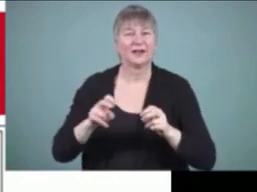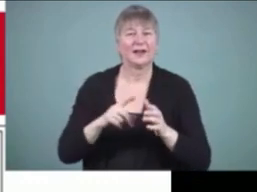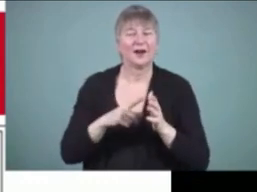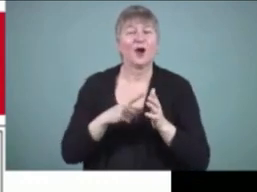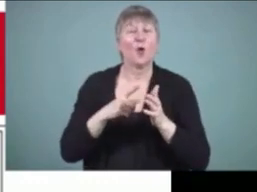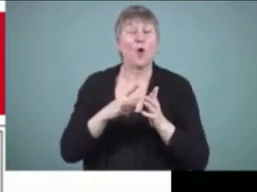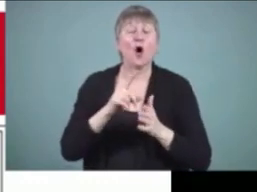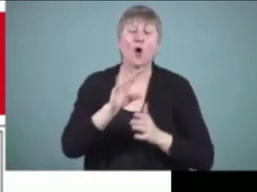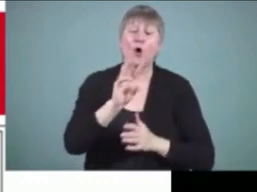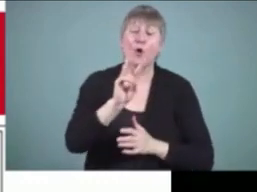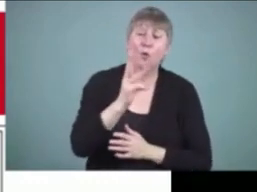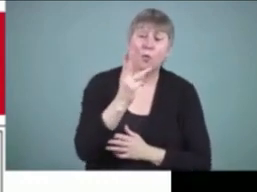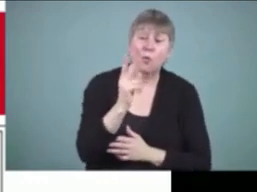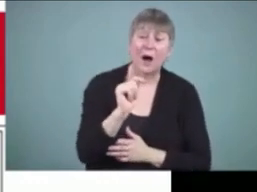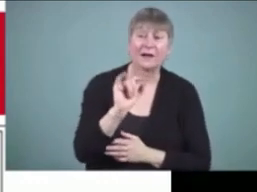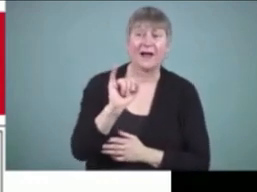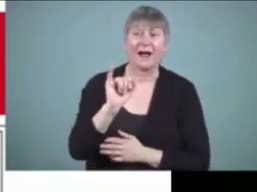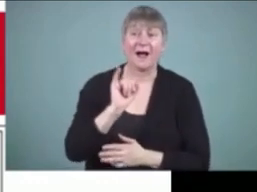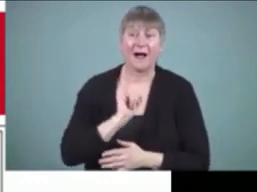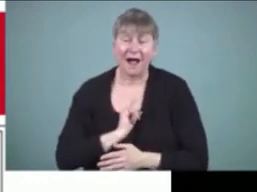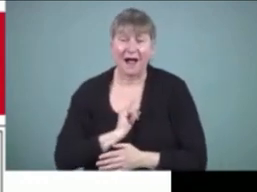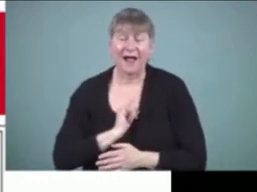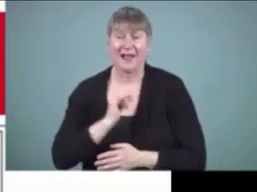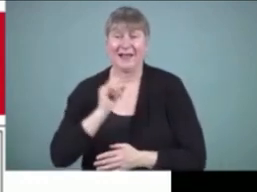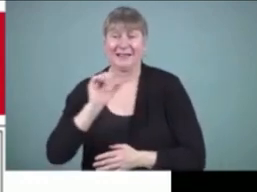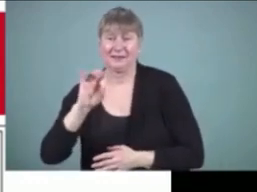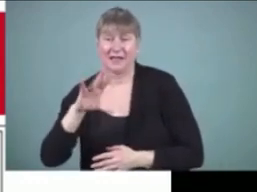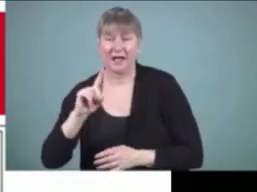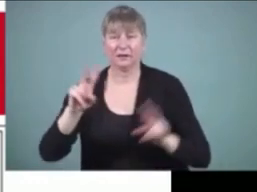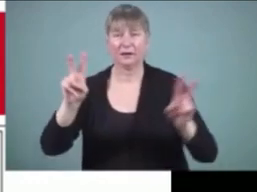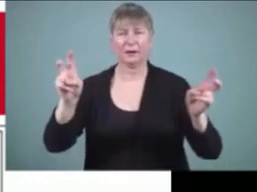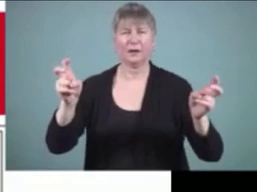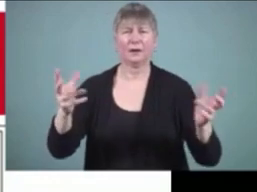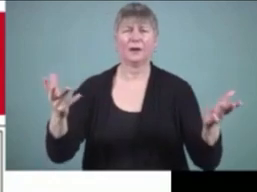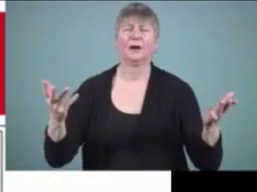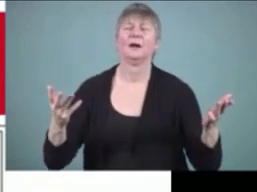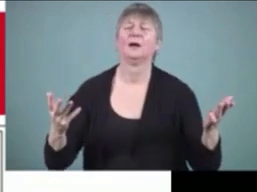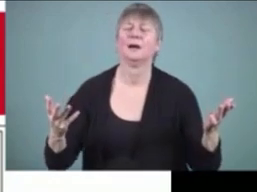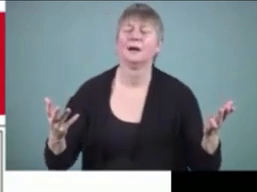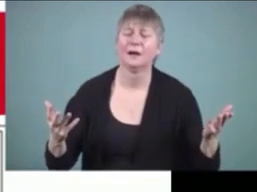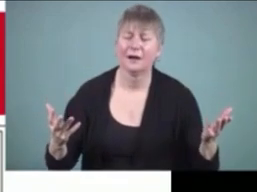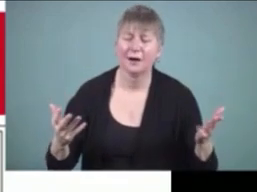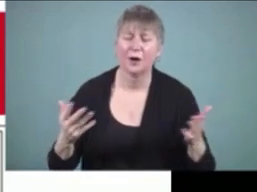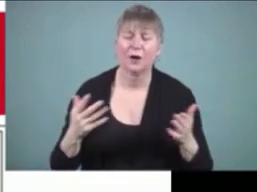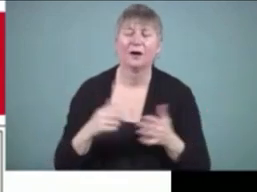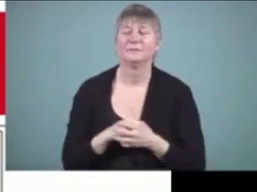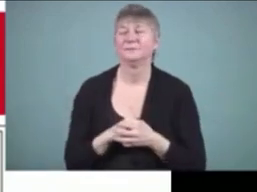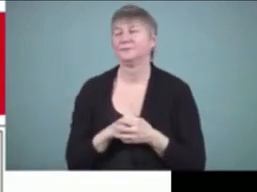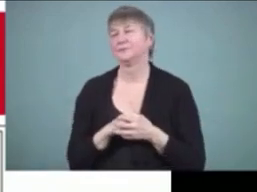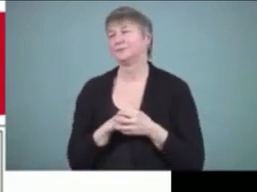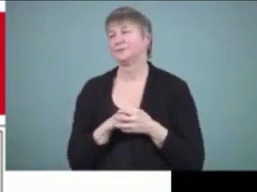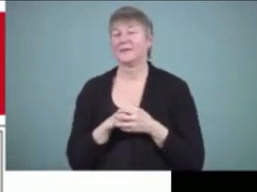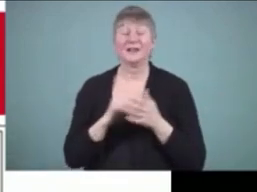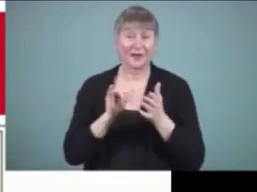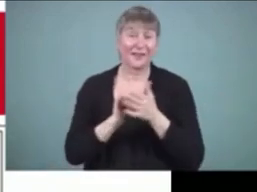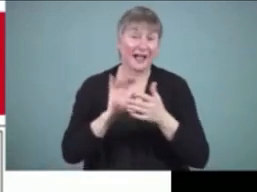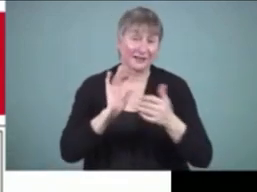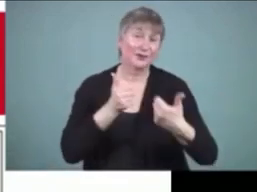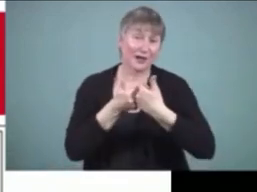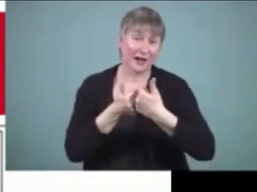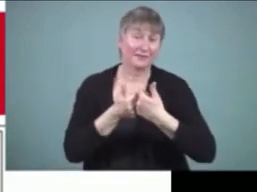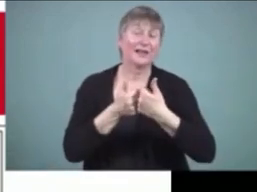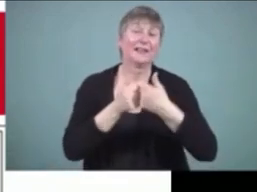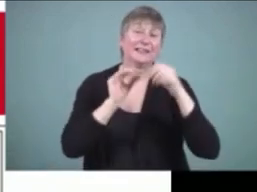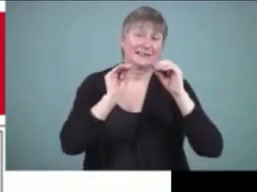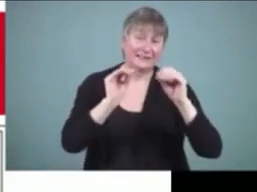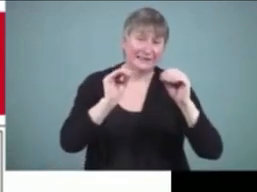said and that didn't work out so well um so this is the challenge of teaching revising by rules